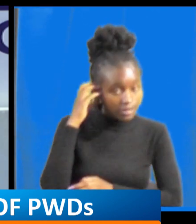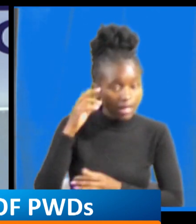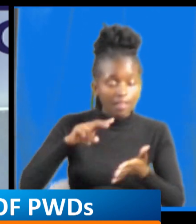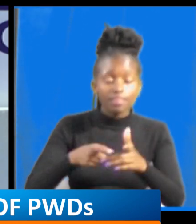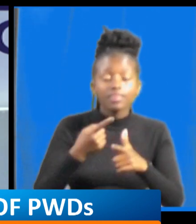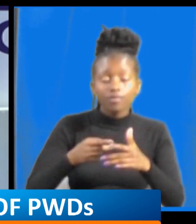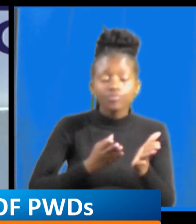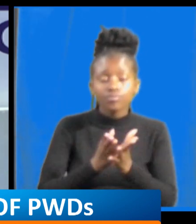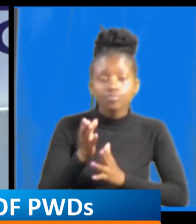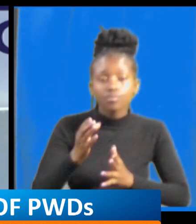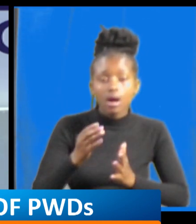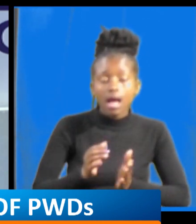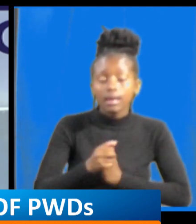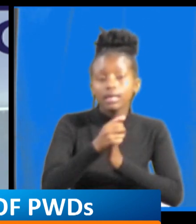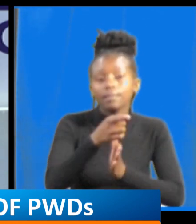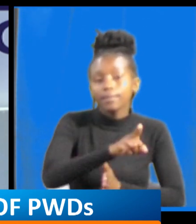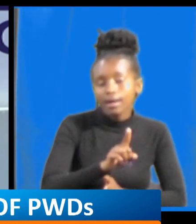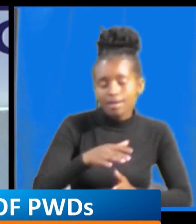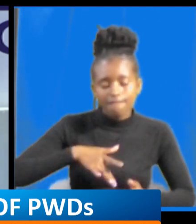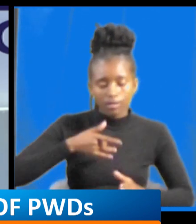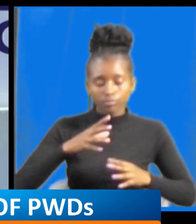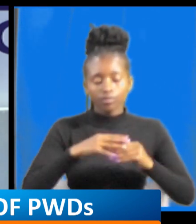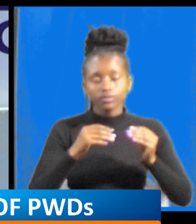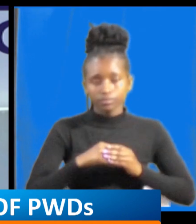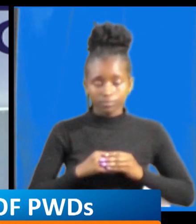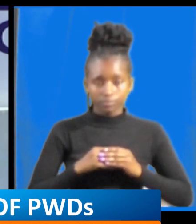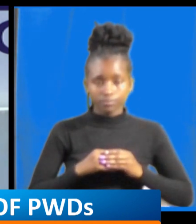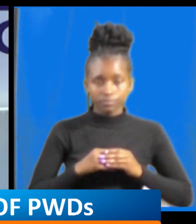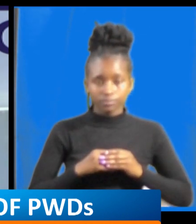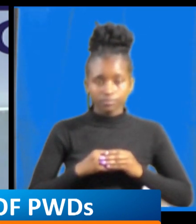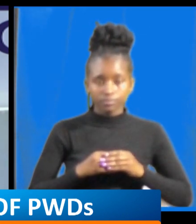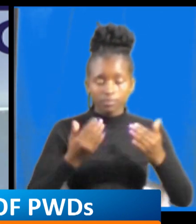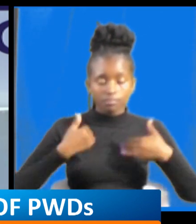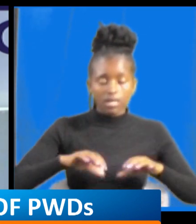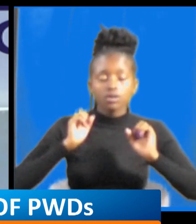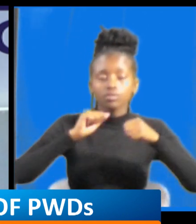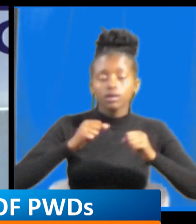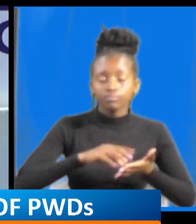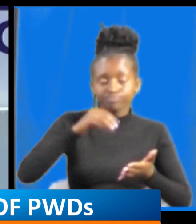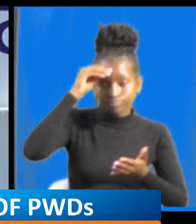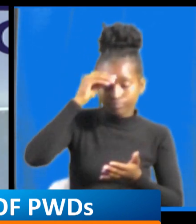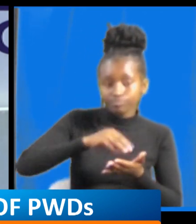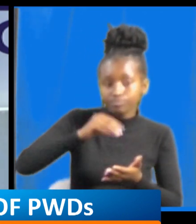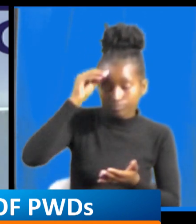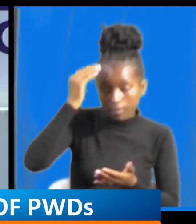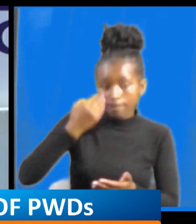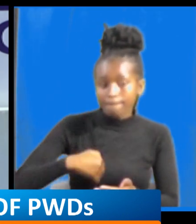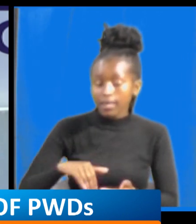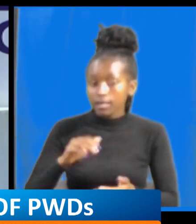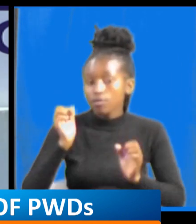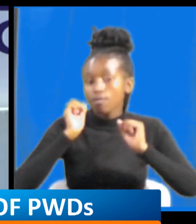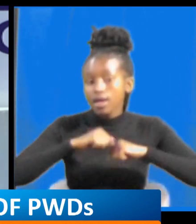guidance yeah i'm comfortable i'm going to learn i'm able to also